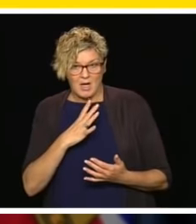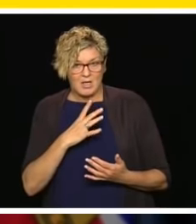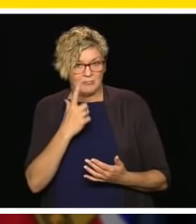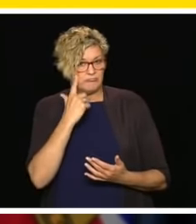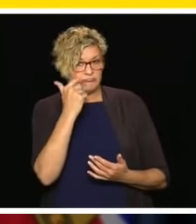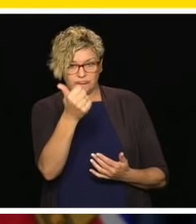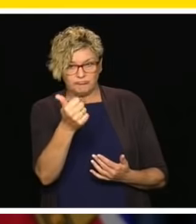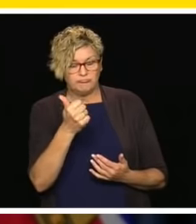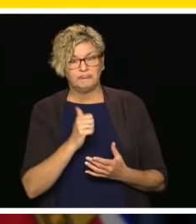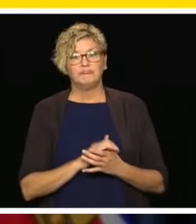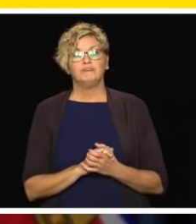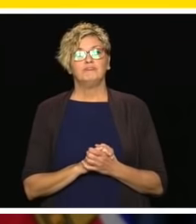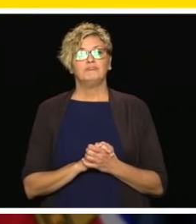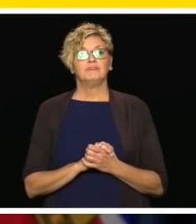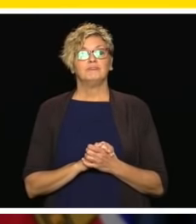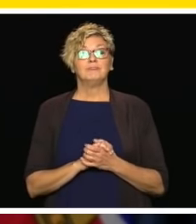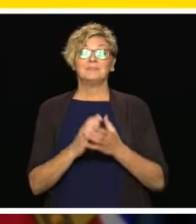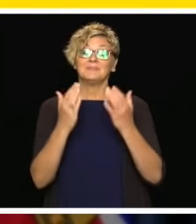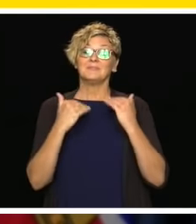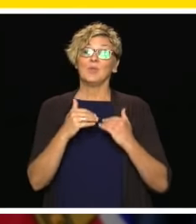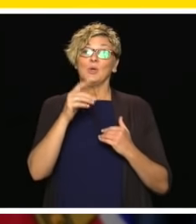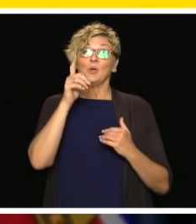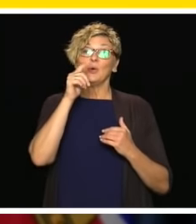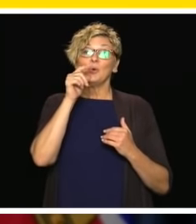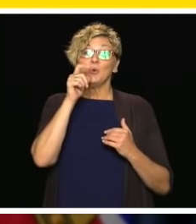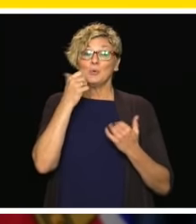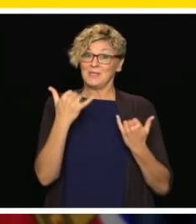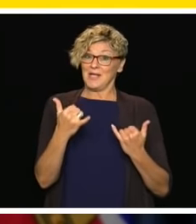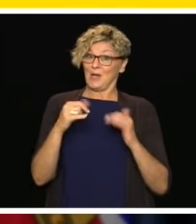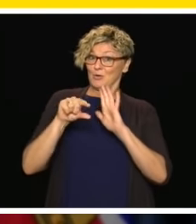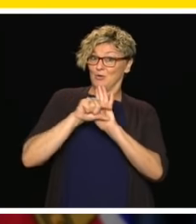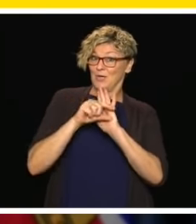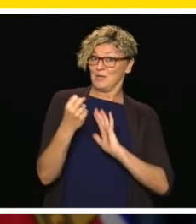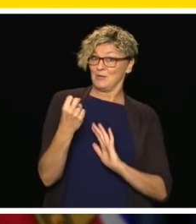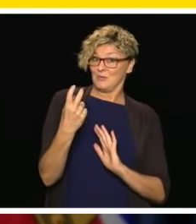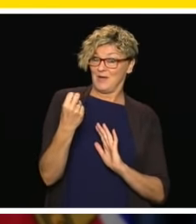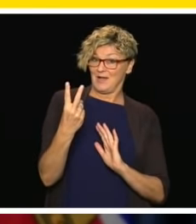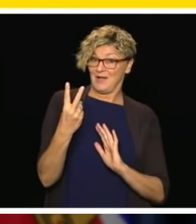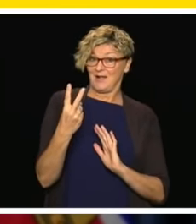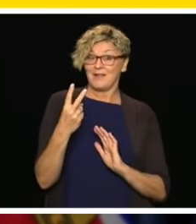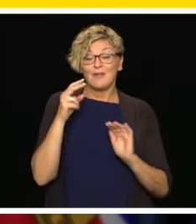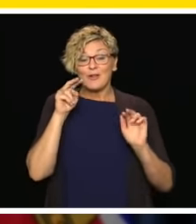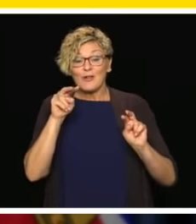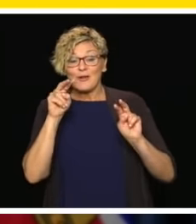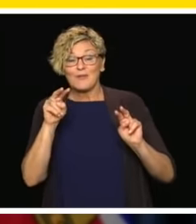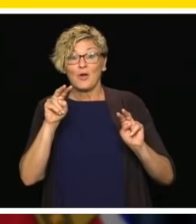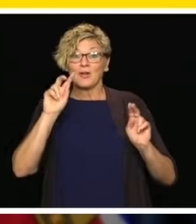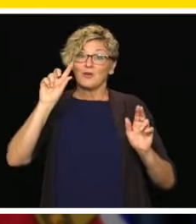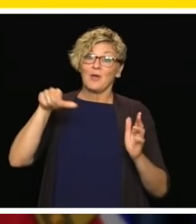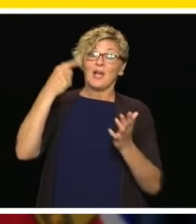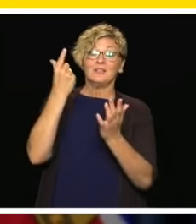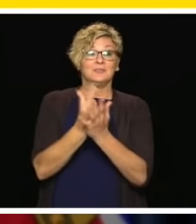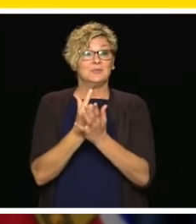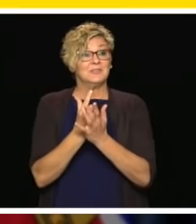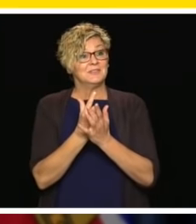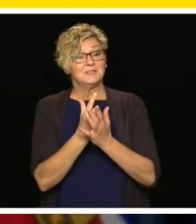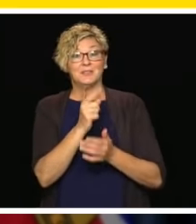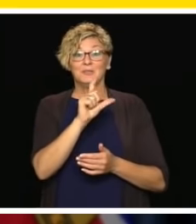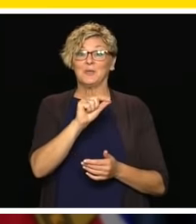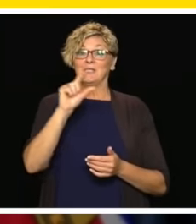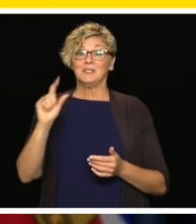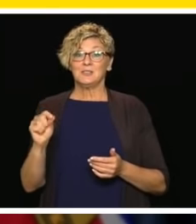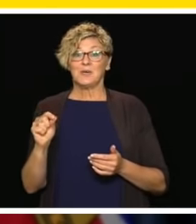I do want to also say for the 2020 grads, the young people who are in grade 12, this is such an important